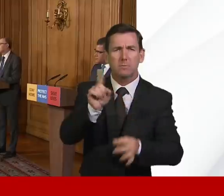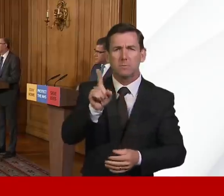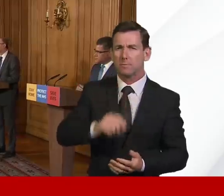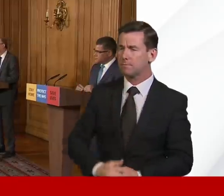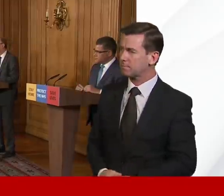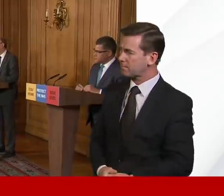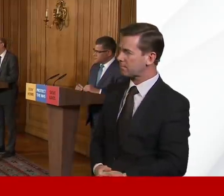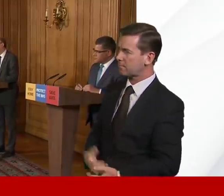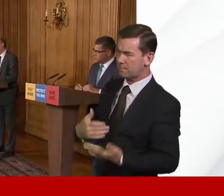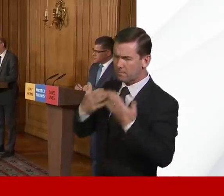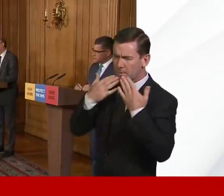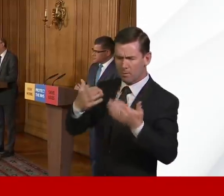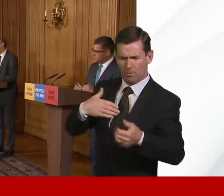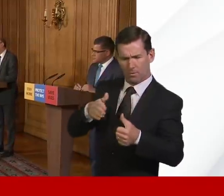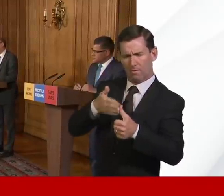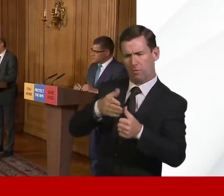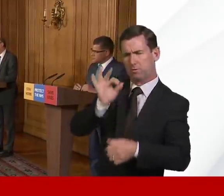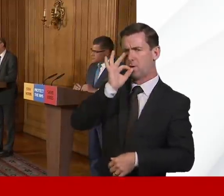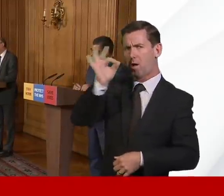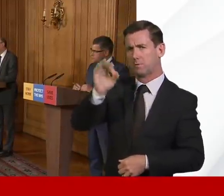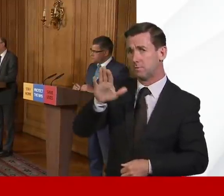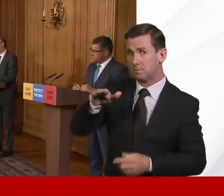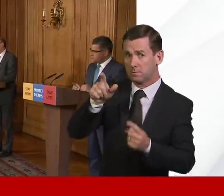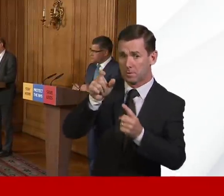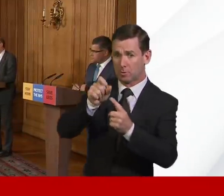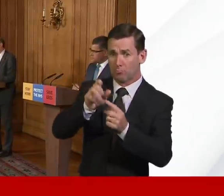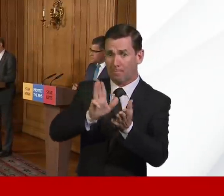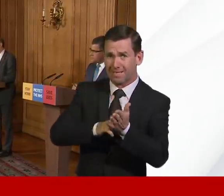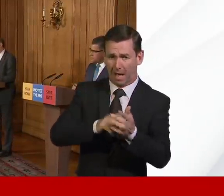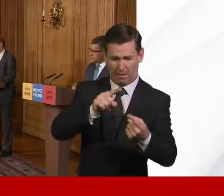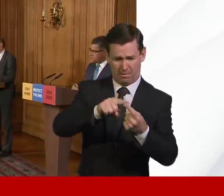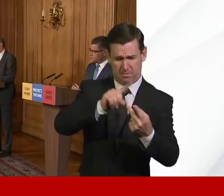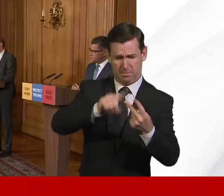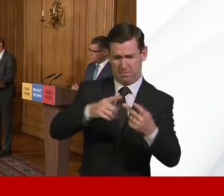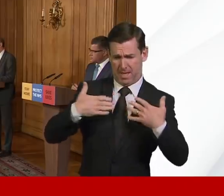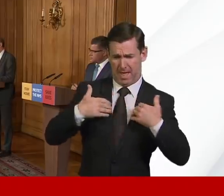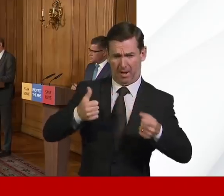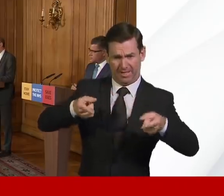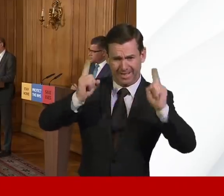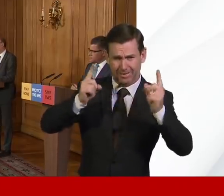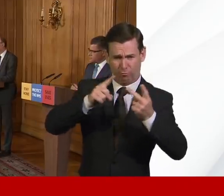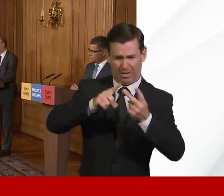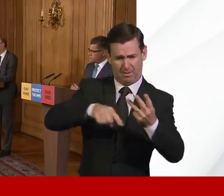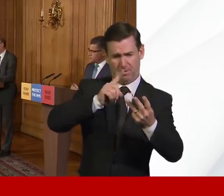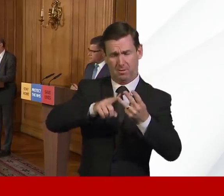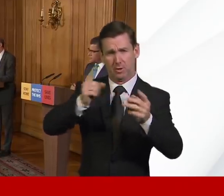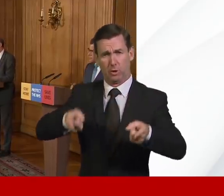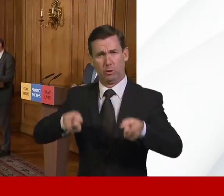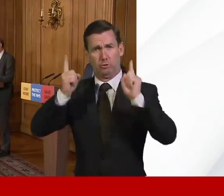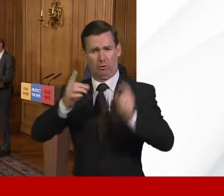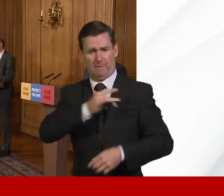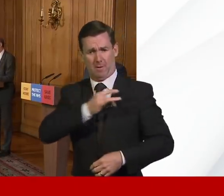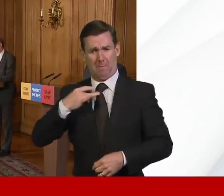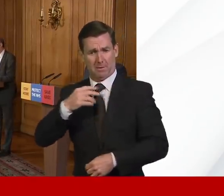could you give us an update, please, on the health of the Prime Minister, the Health Secretary and whether the Chief Medical Officer has now been tested for COVID